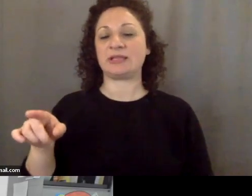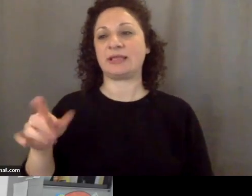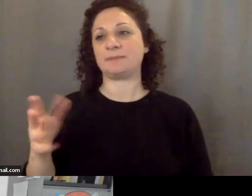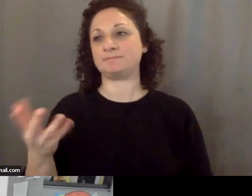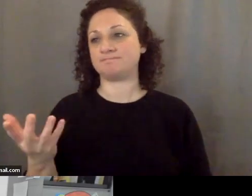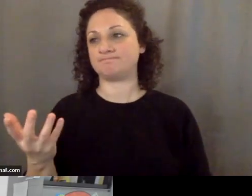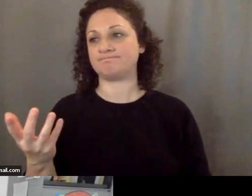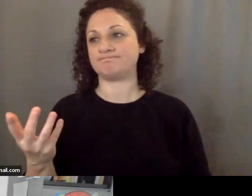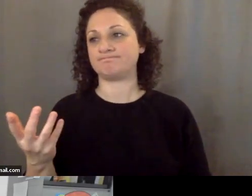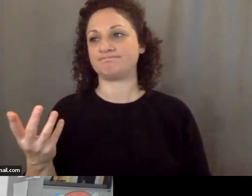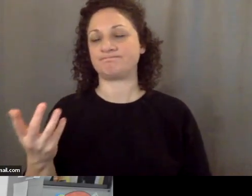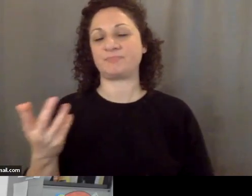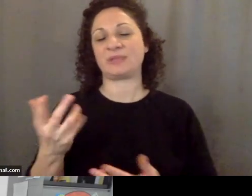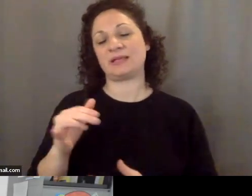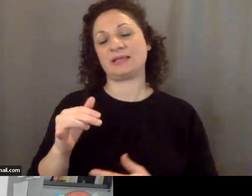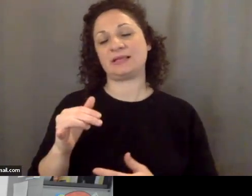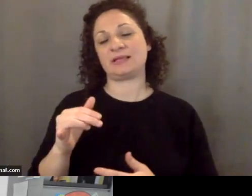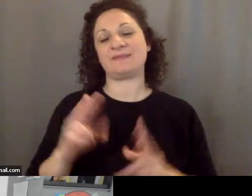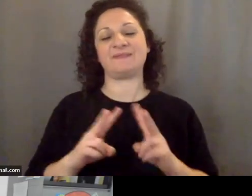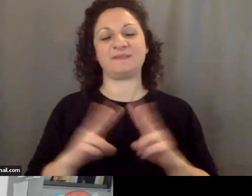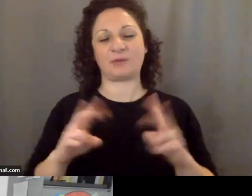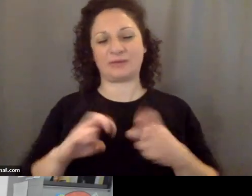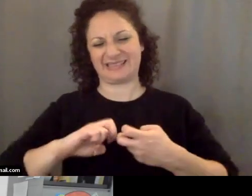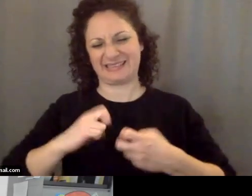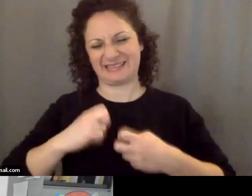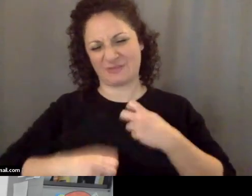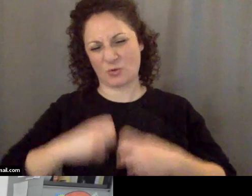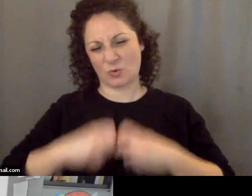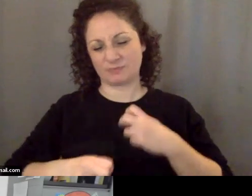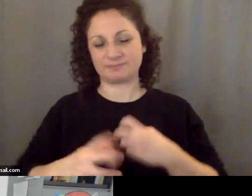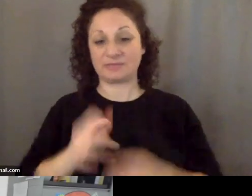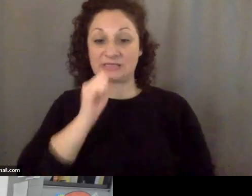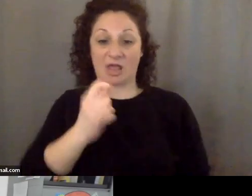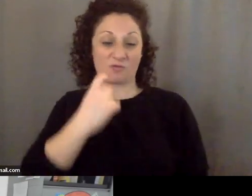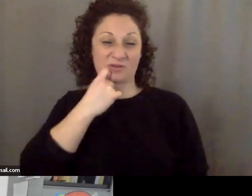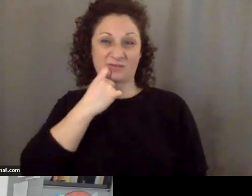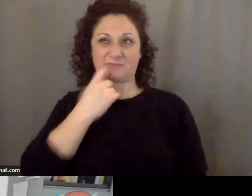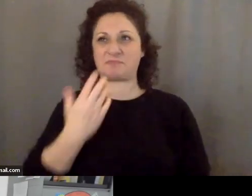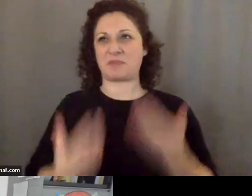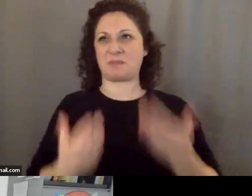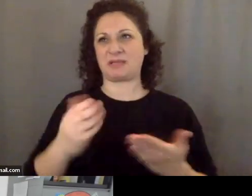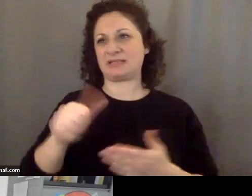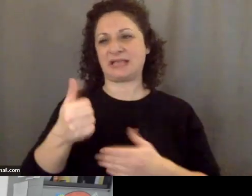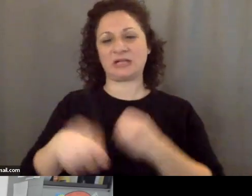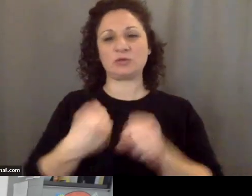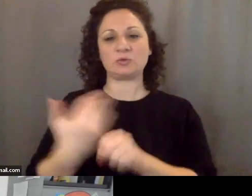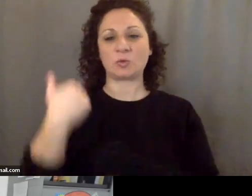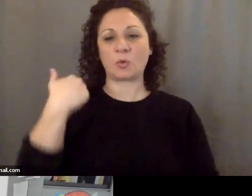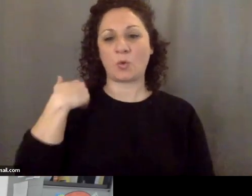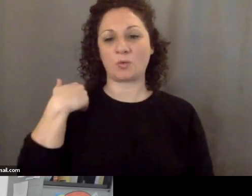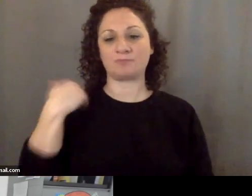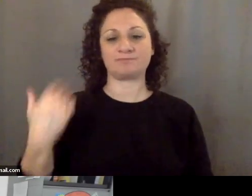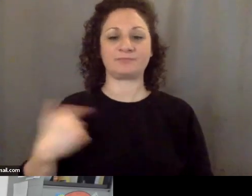this is very difficult I'm one Chinese and this is not recently maybe 10 years ago a Chinese general